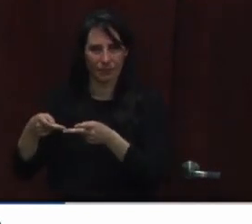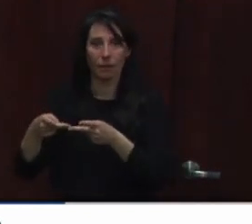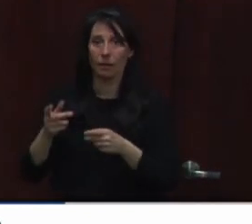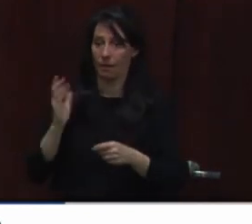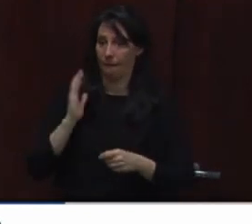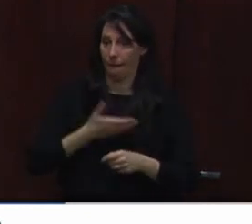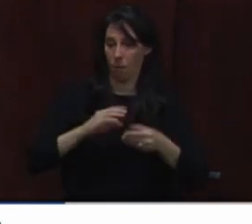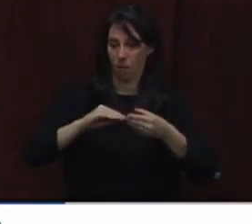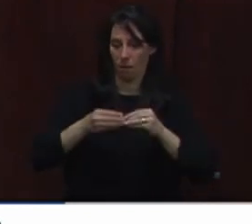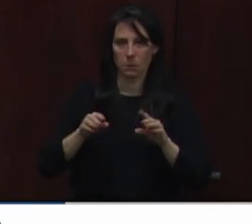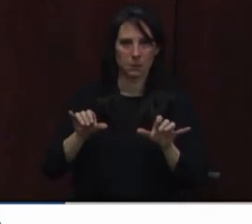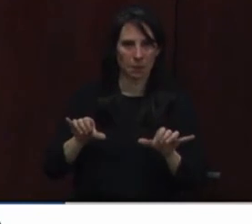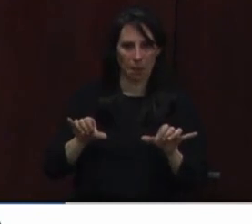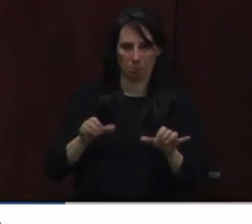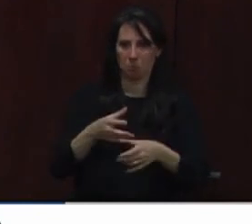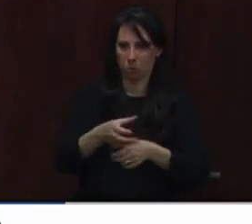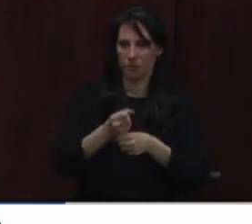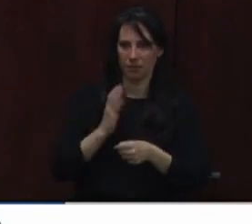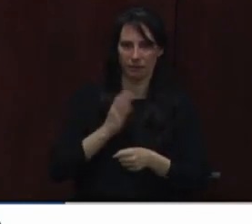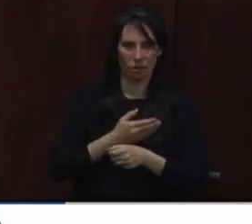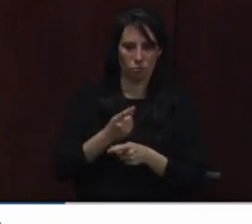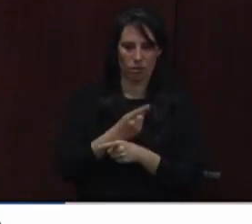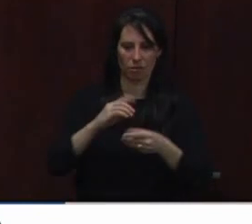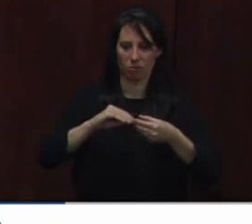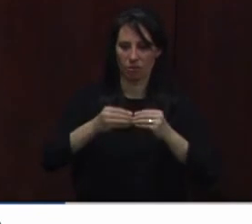standard shipment of 975